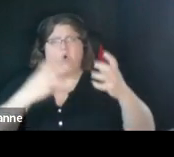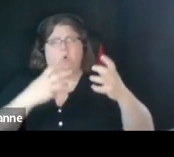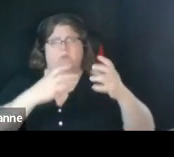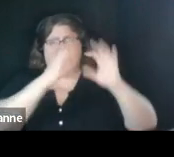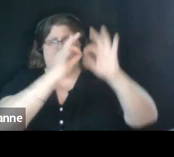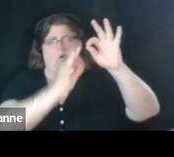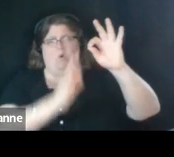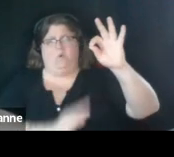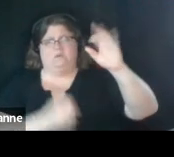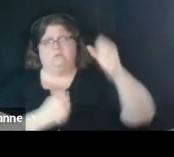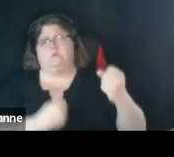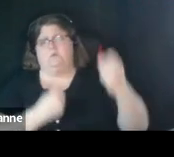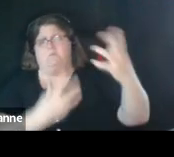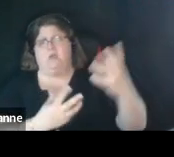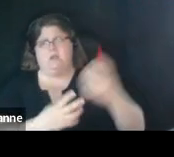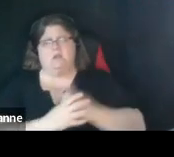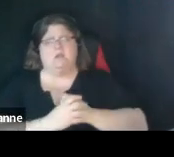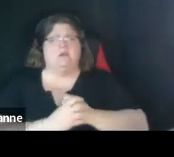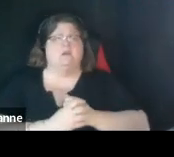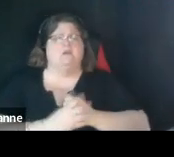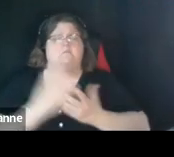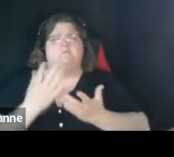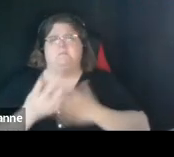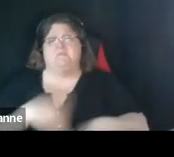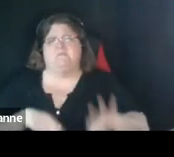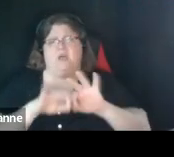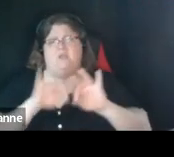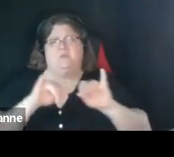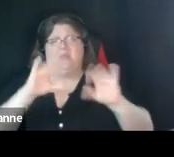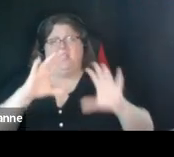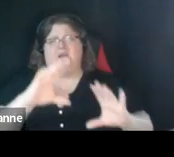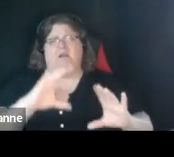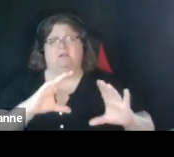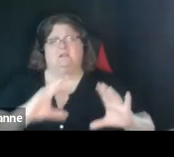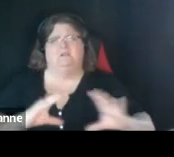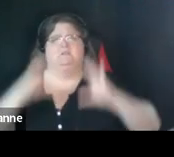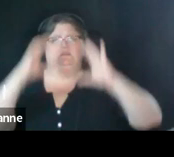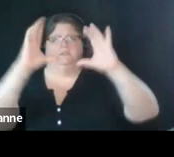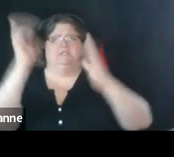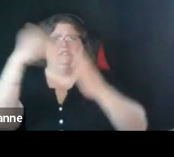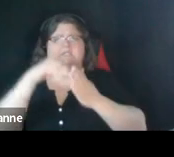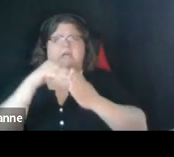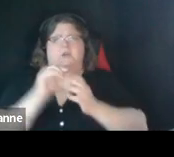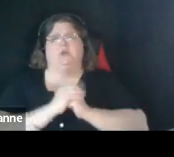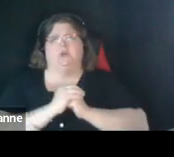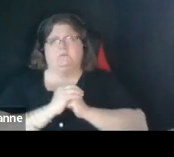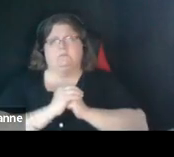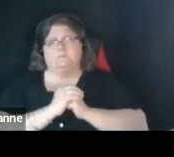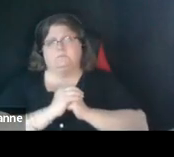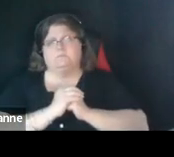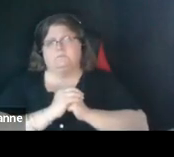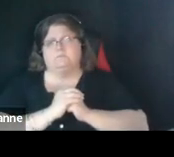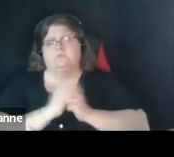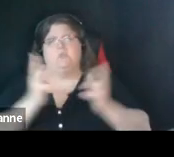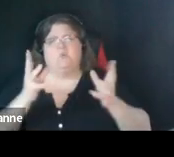to perhaps move that up just to like center and frame yeah the rest of the the pieces